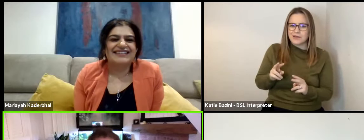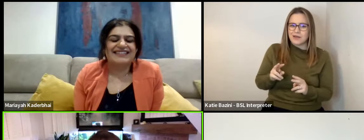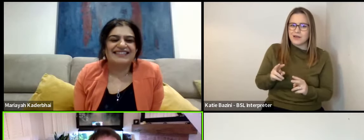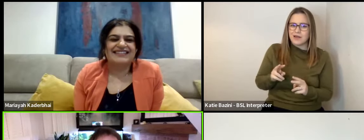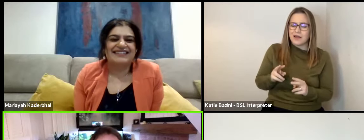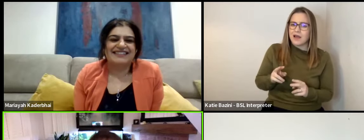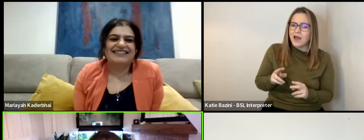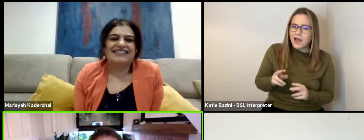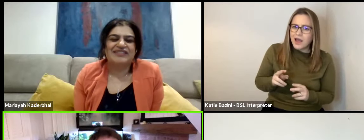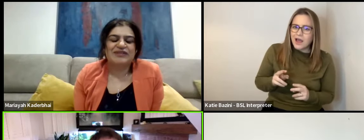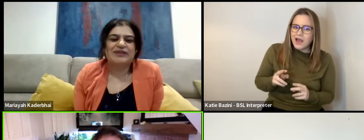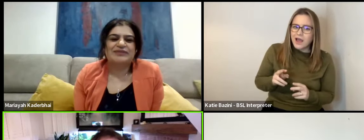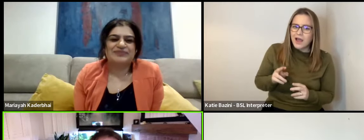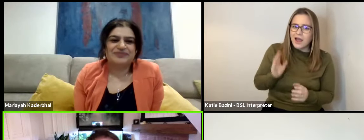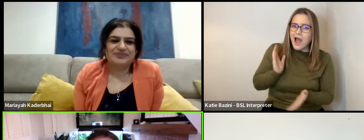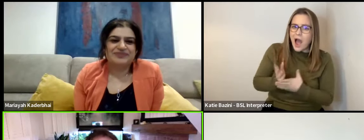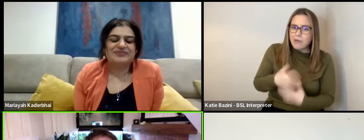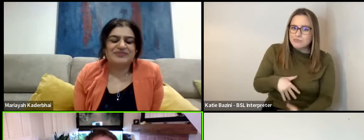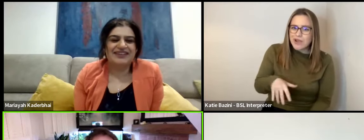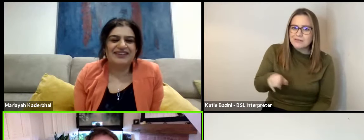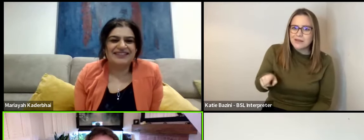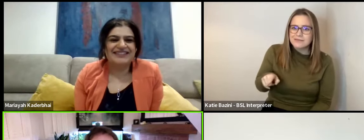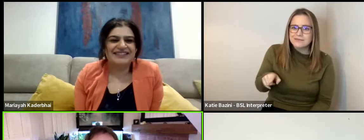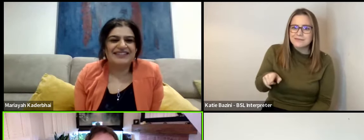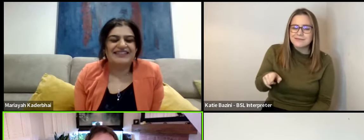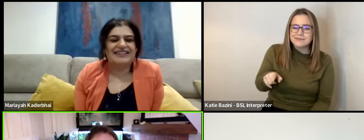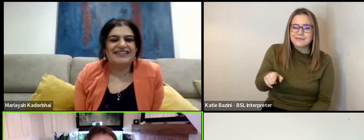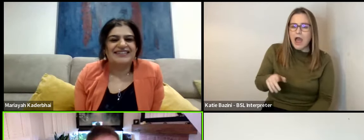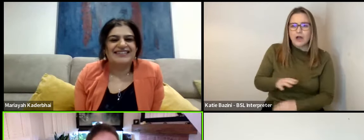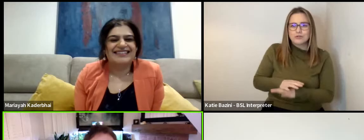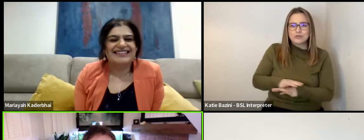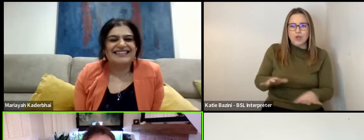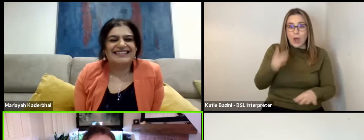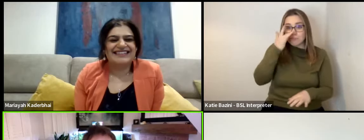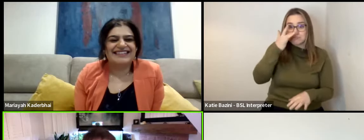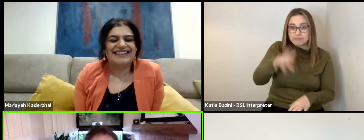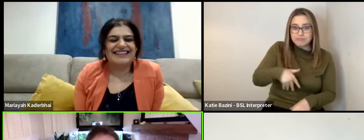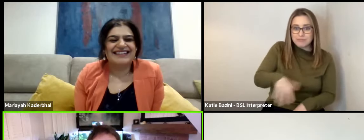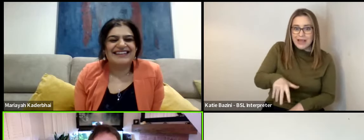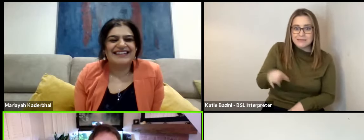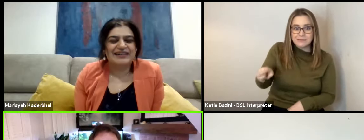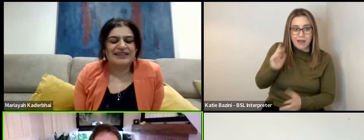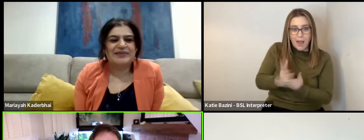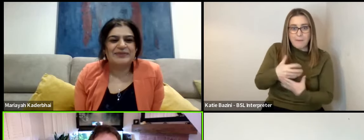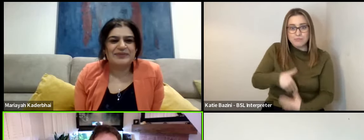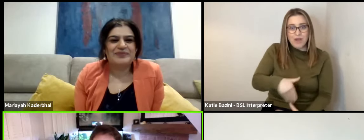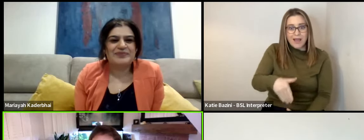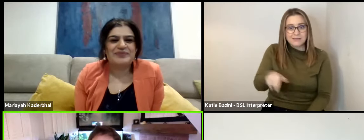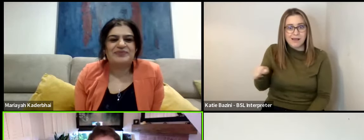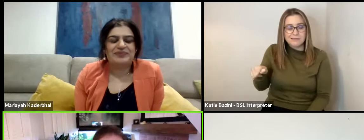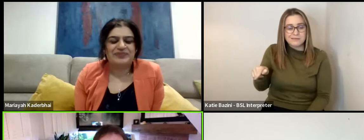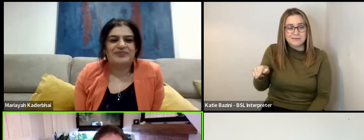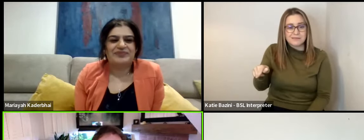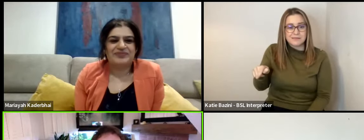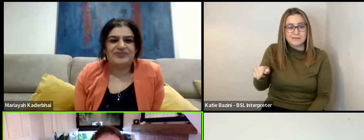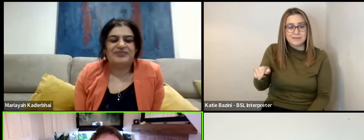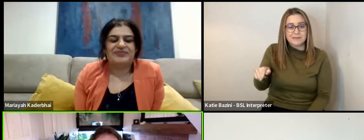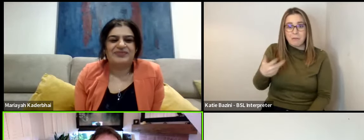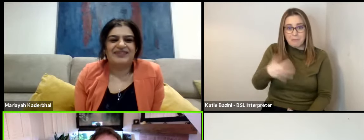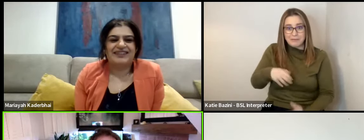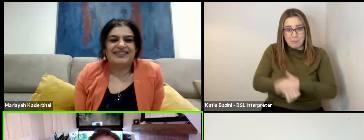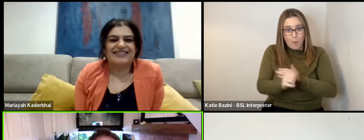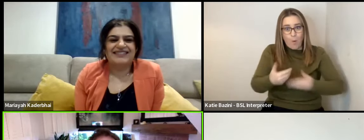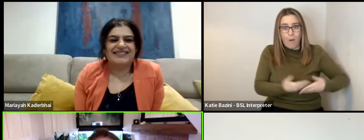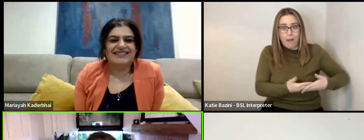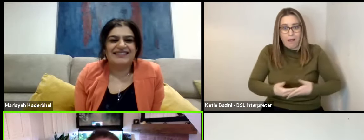what? Oh, she was really pregnant? Like, not just pretend pregnant, she was pregnant in a, she's had the baby now.